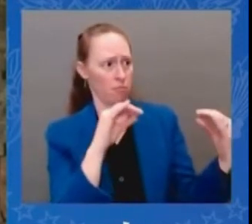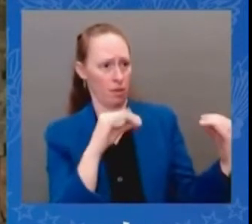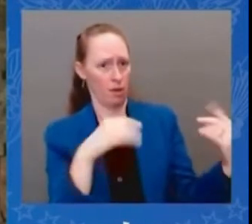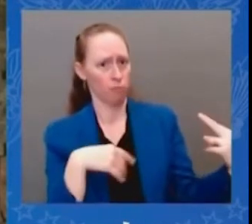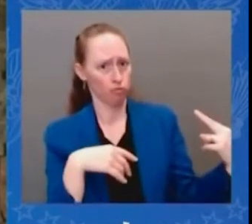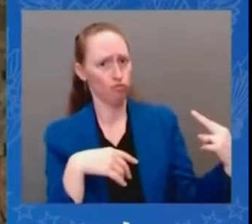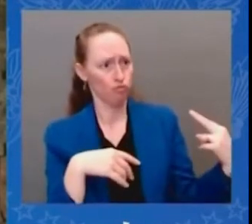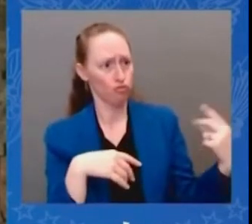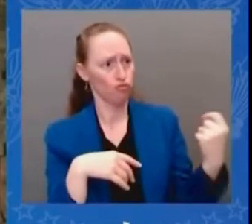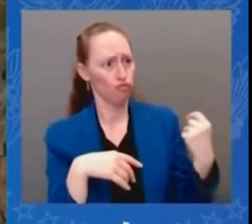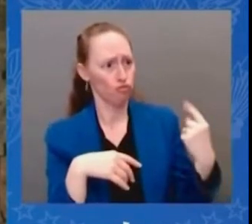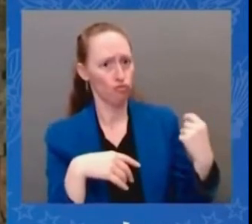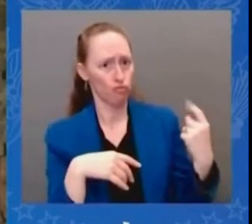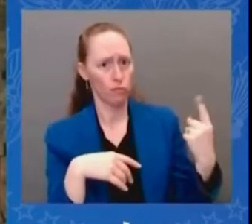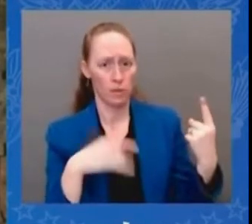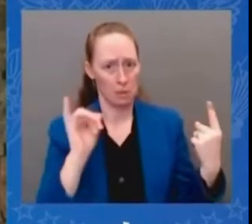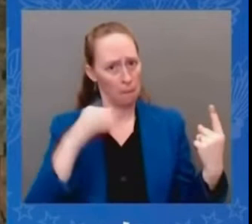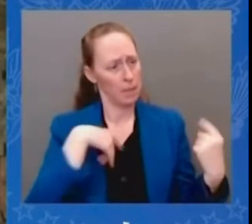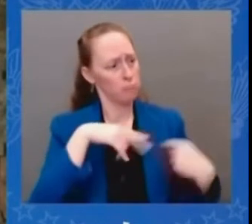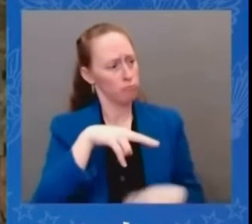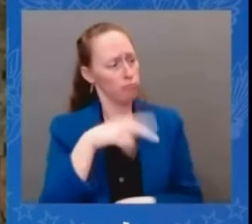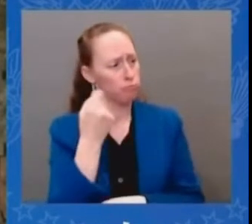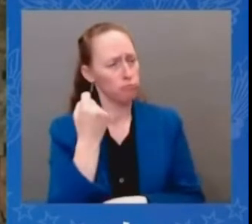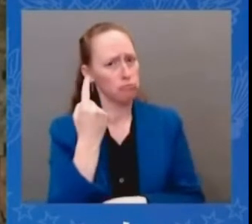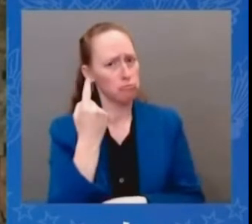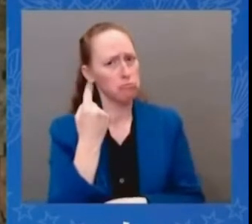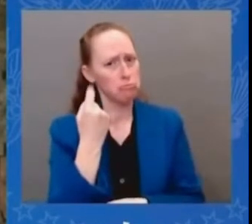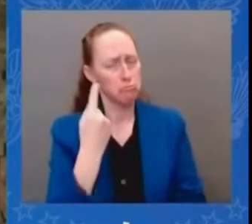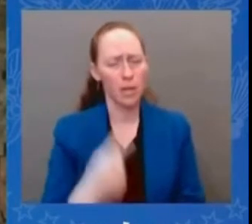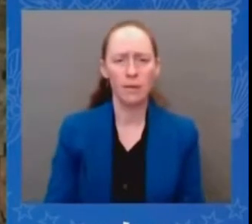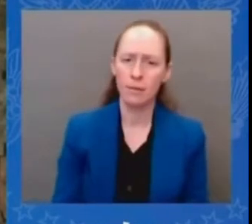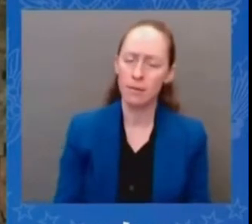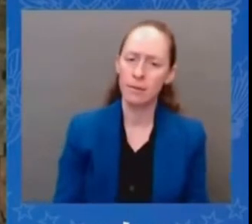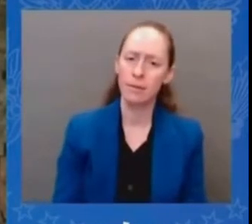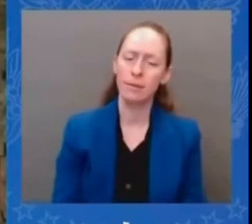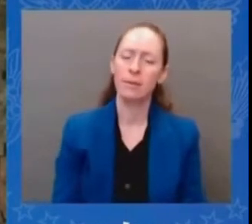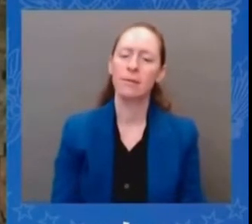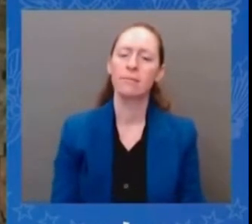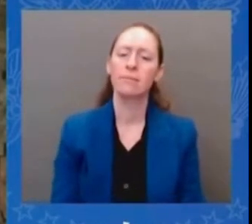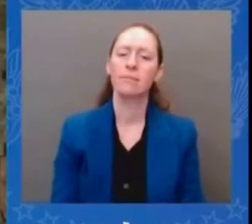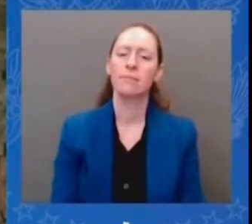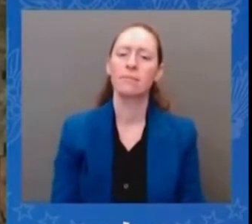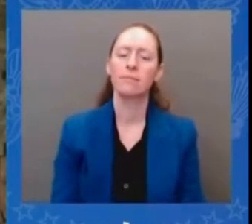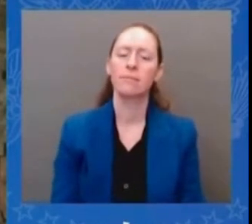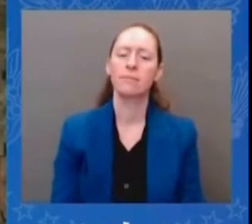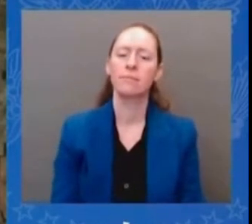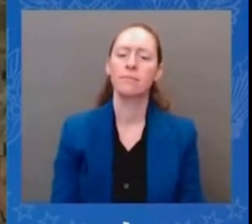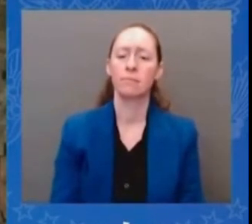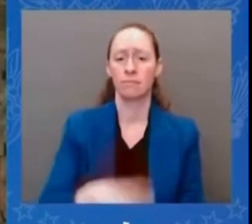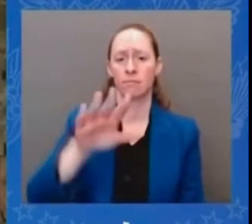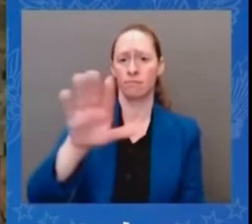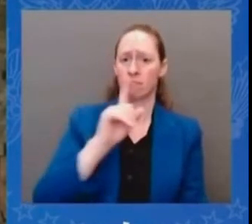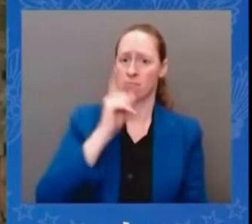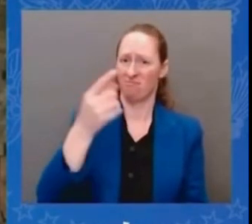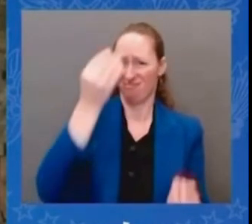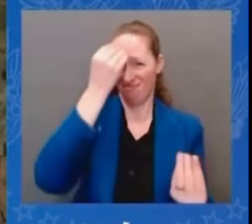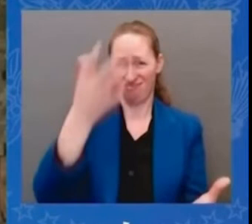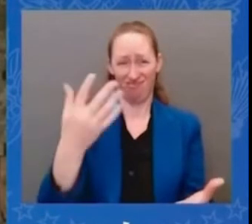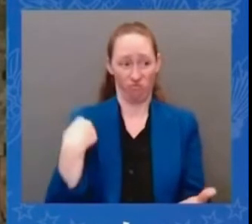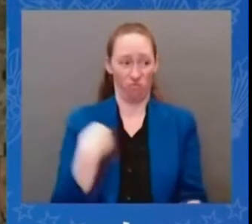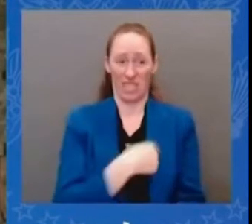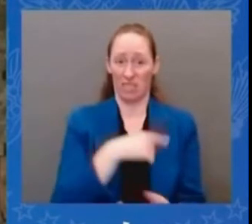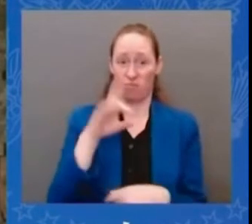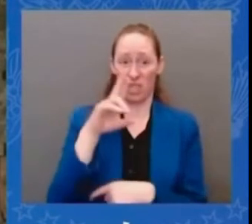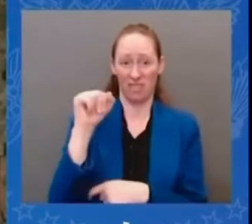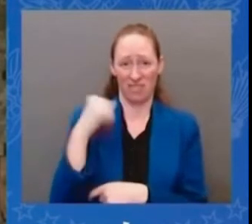states is better prepared than any country in the world economically and politically to deal with the changing circumstances